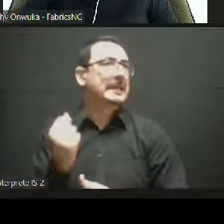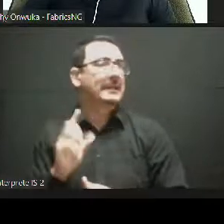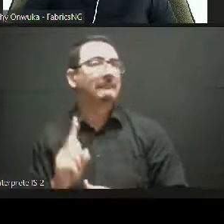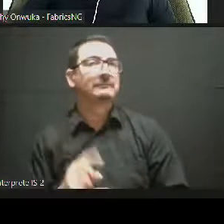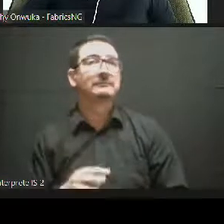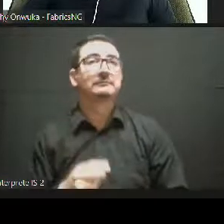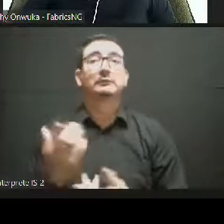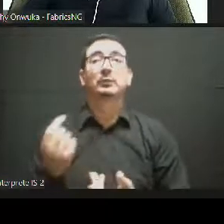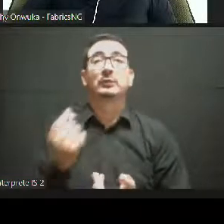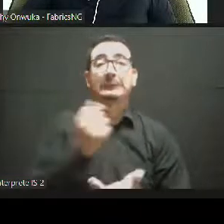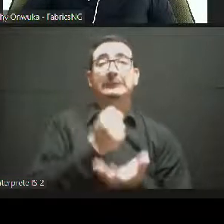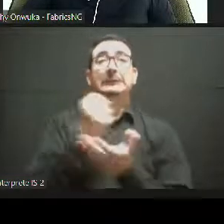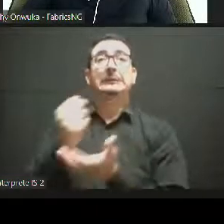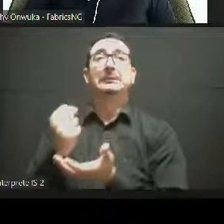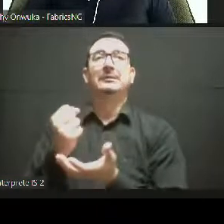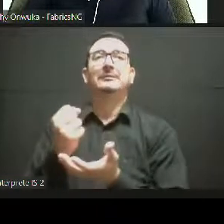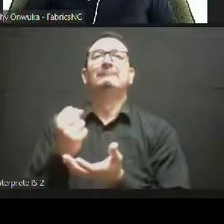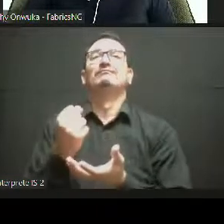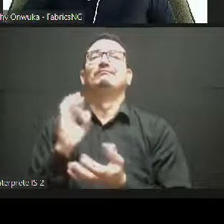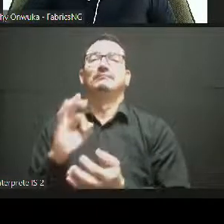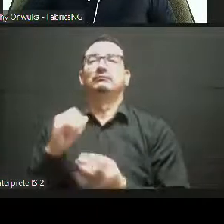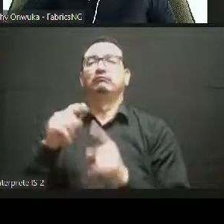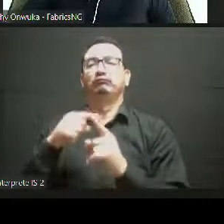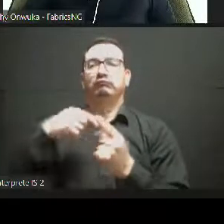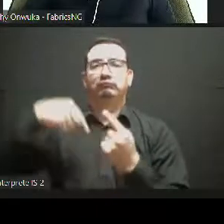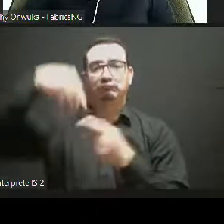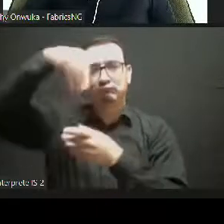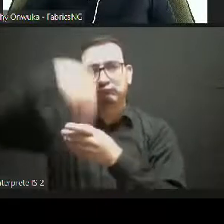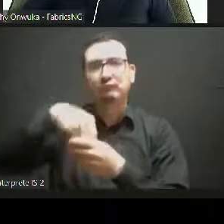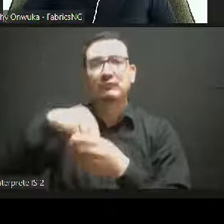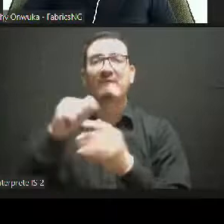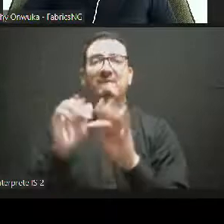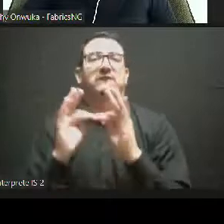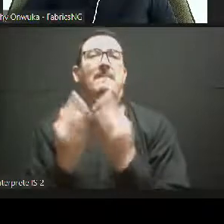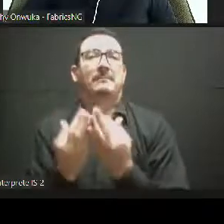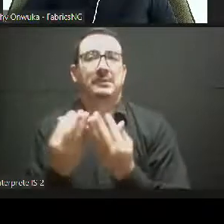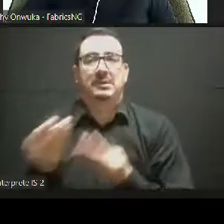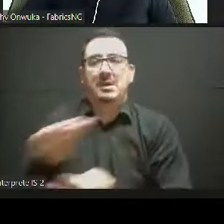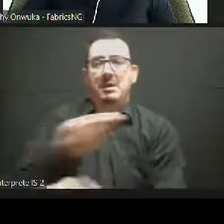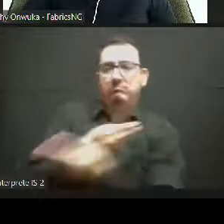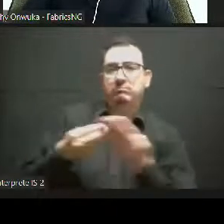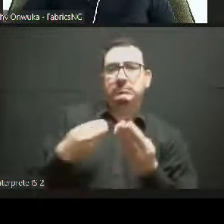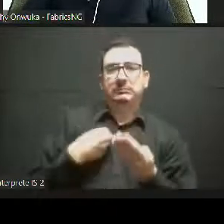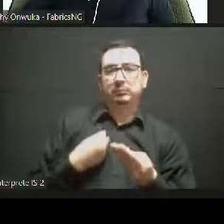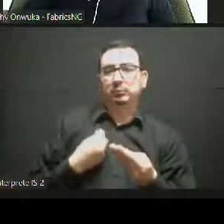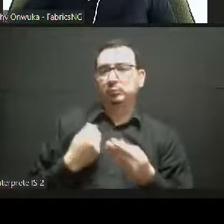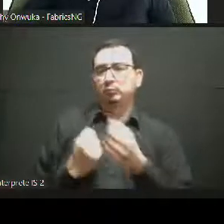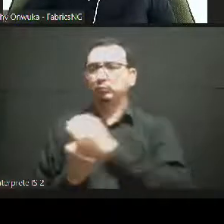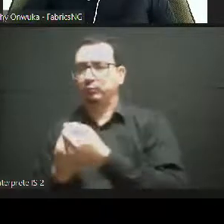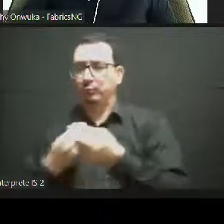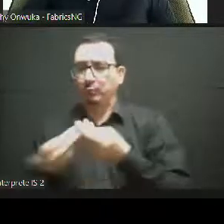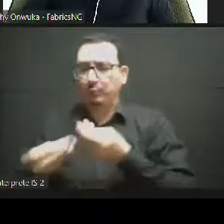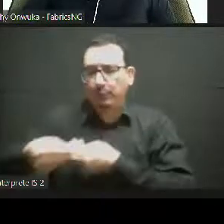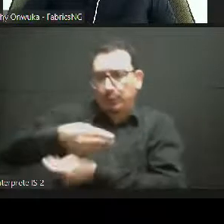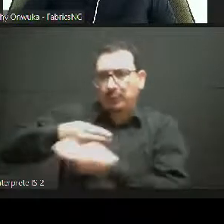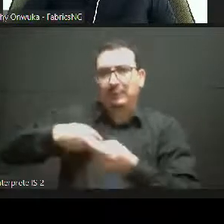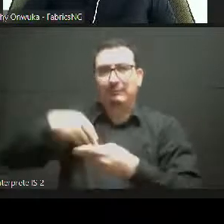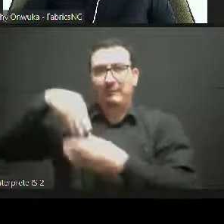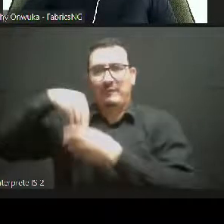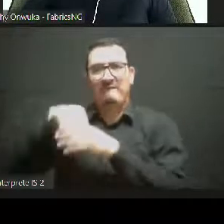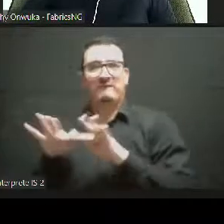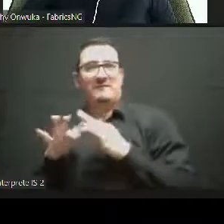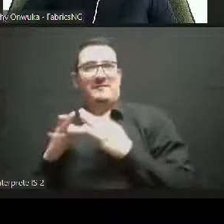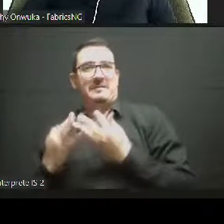in the absence of private sector investment in that organized way, in the commercial sense of things, and in the absence